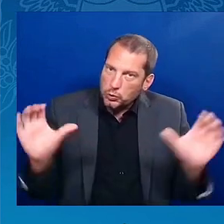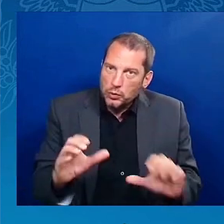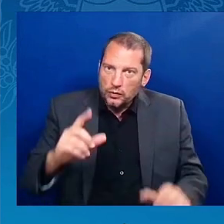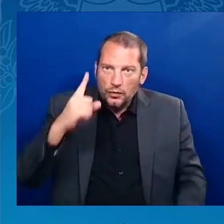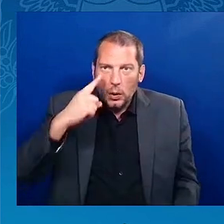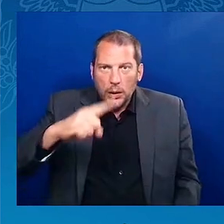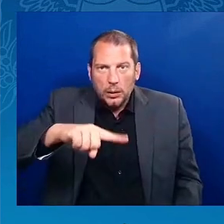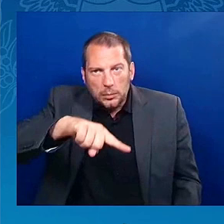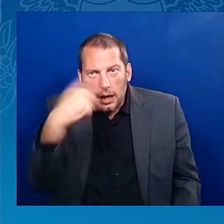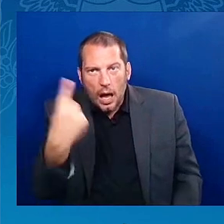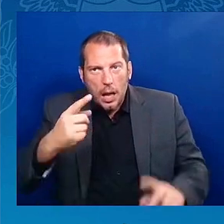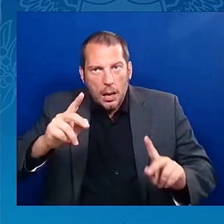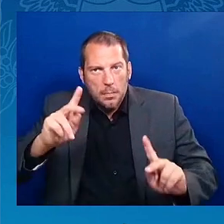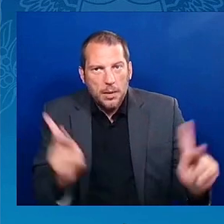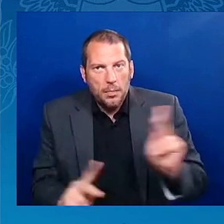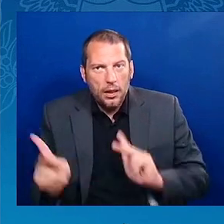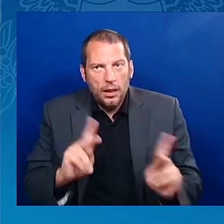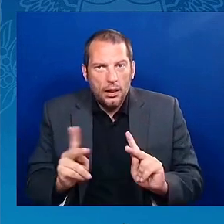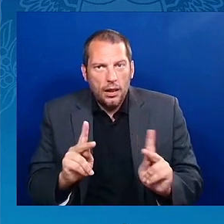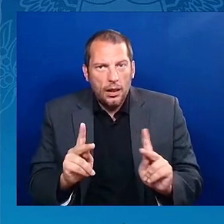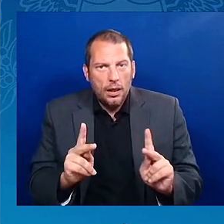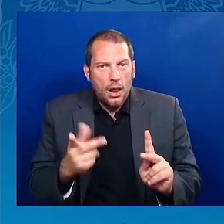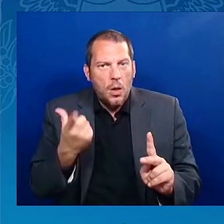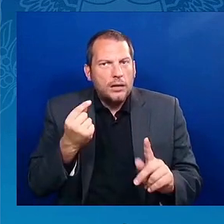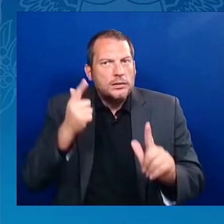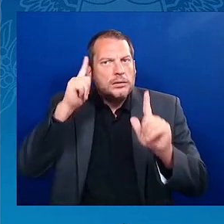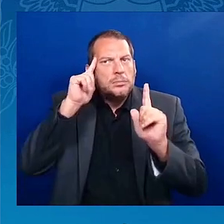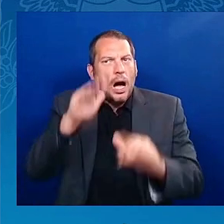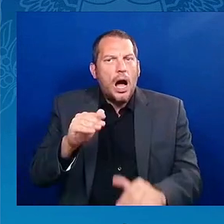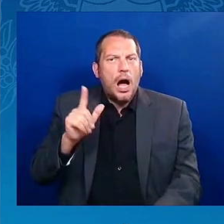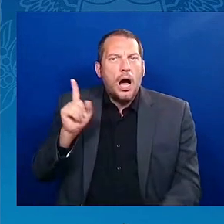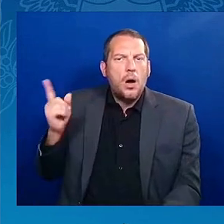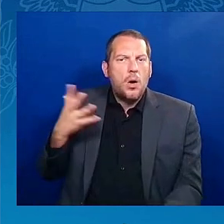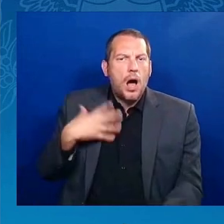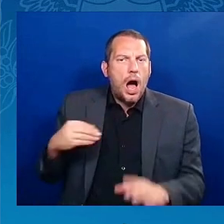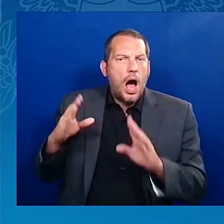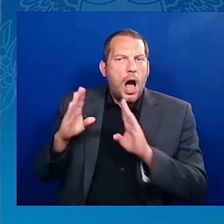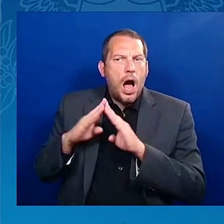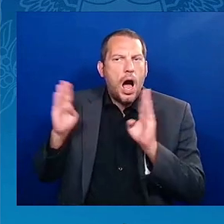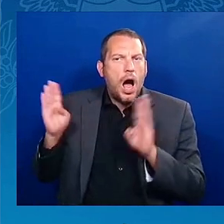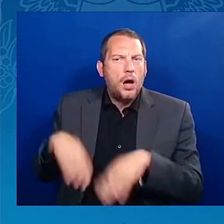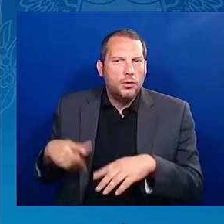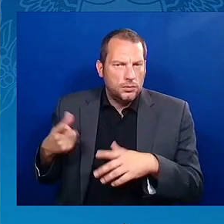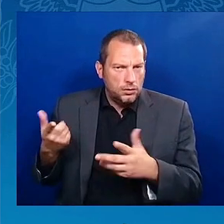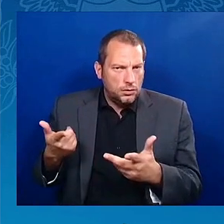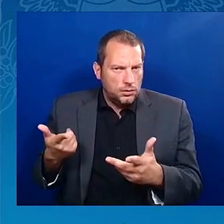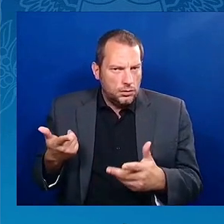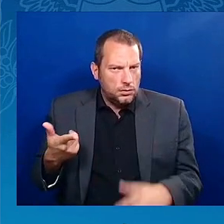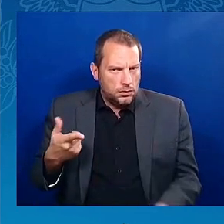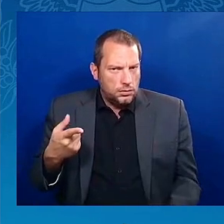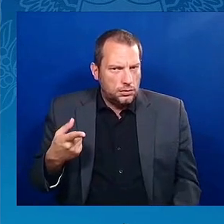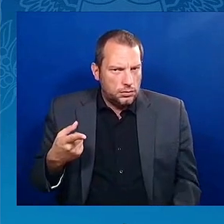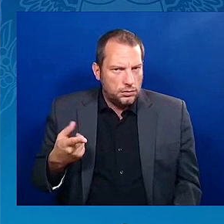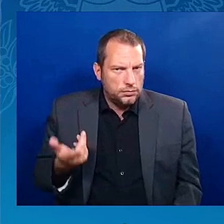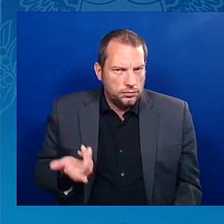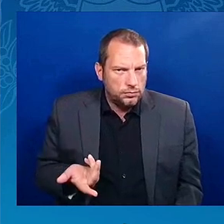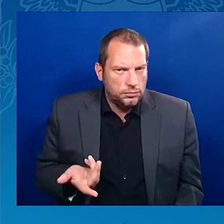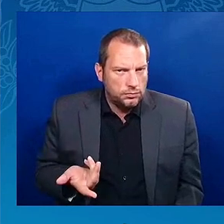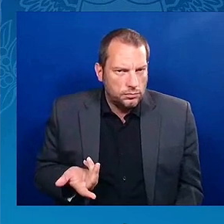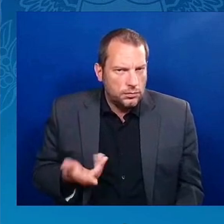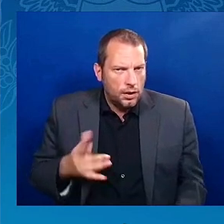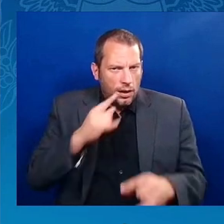to get in the White House. You got to play the game different. Y'all know what this is. So now this next question is another lob